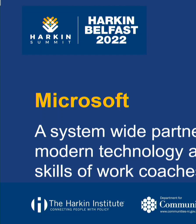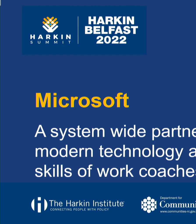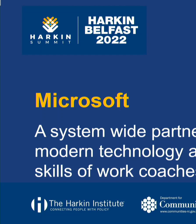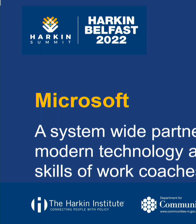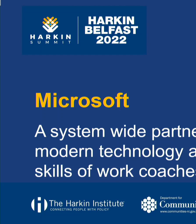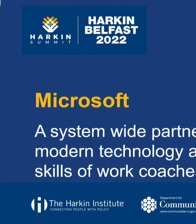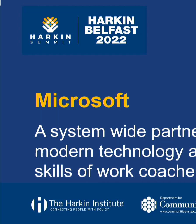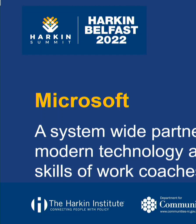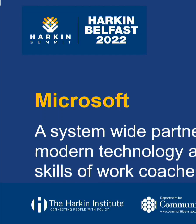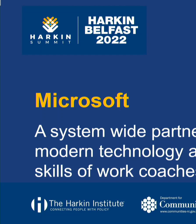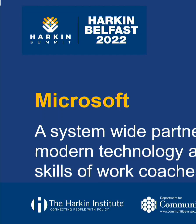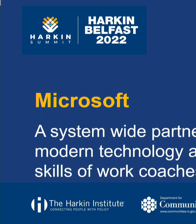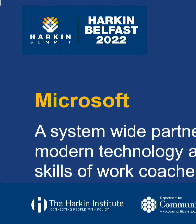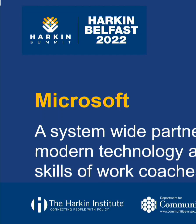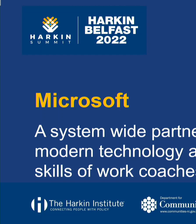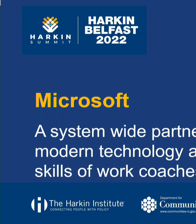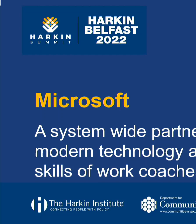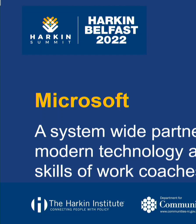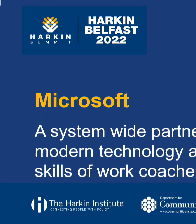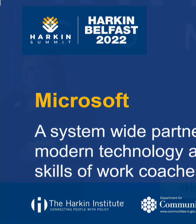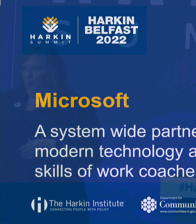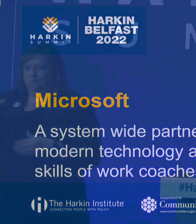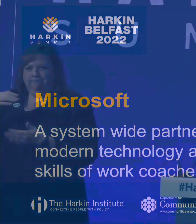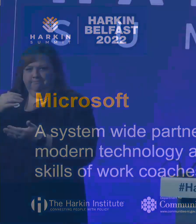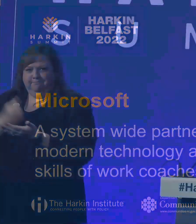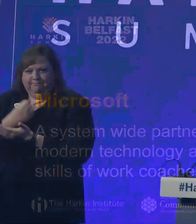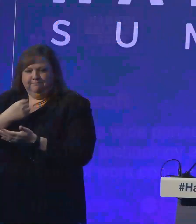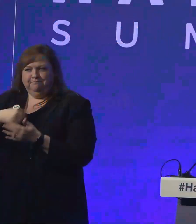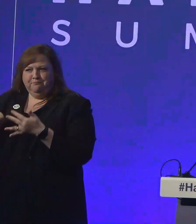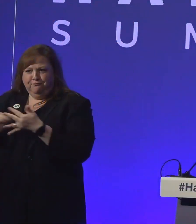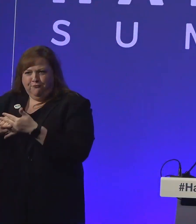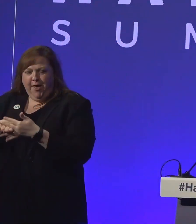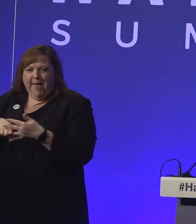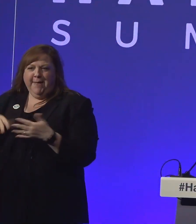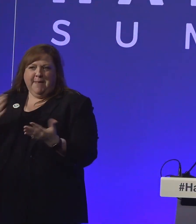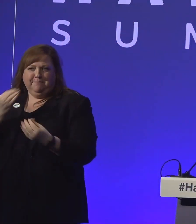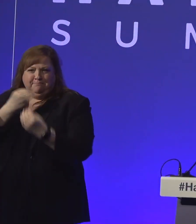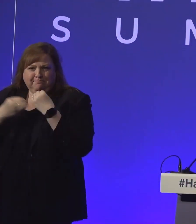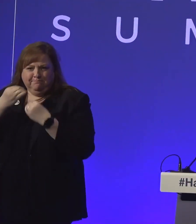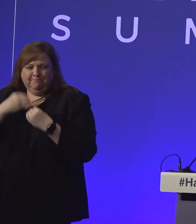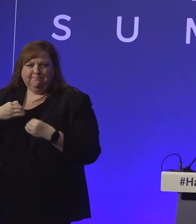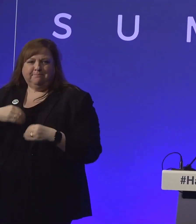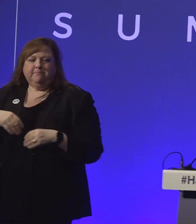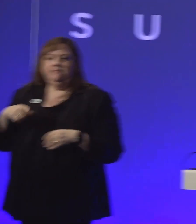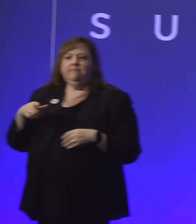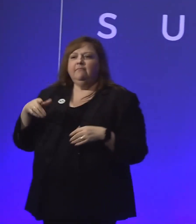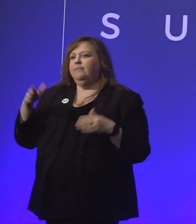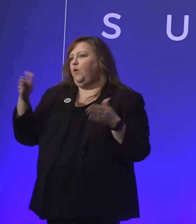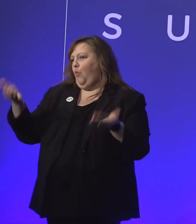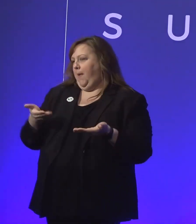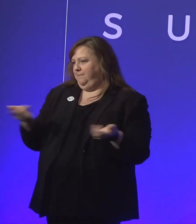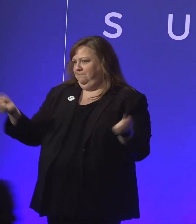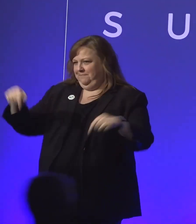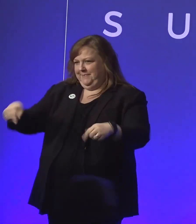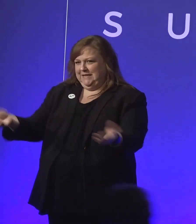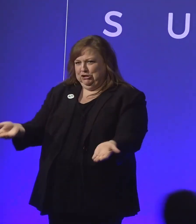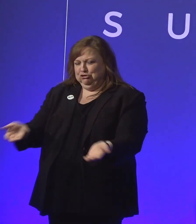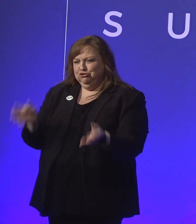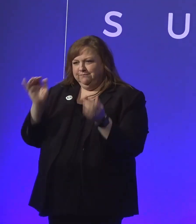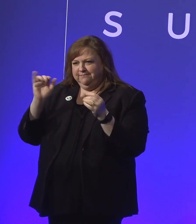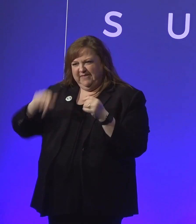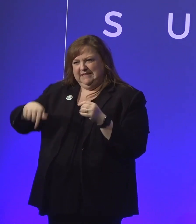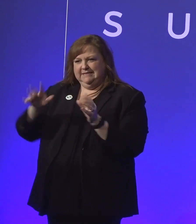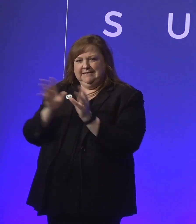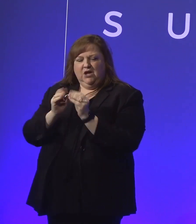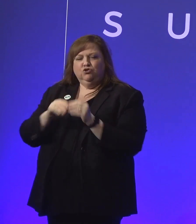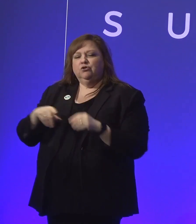Welcome back. I hope you managed to get a little comfort break and perhaps some lunch. You're very welcome to our next session. It's going to be